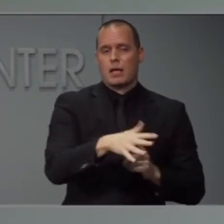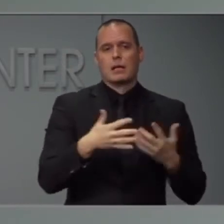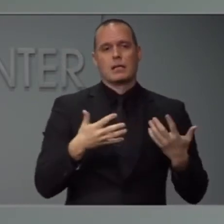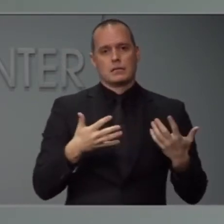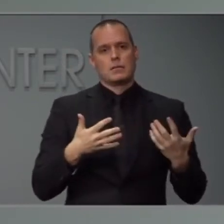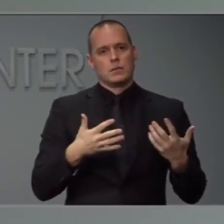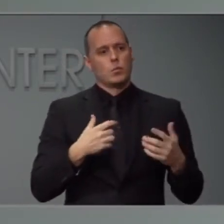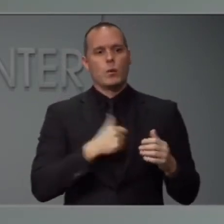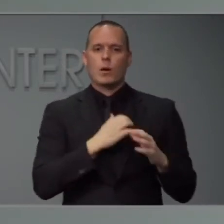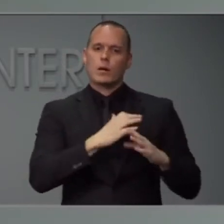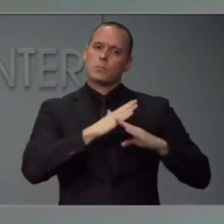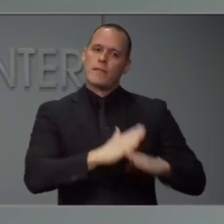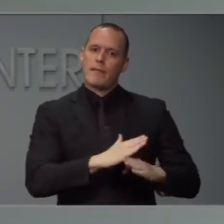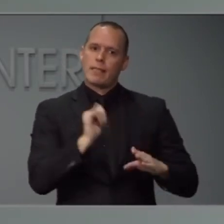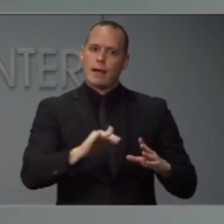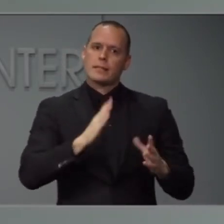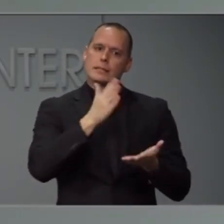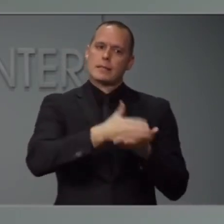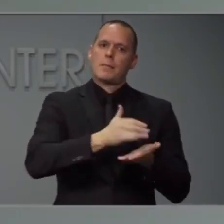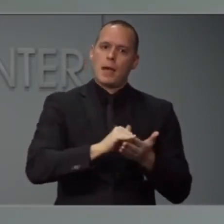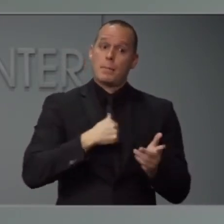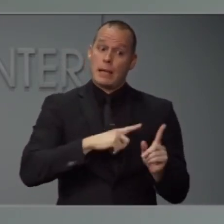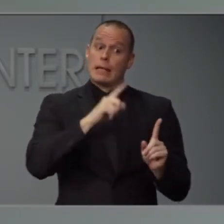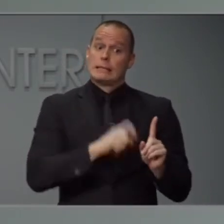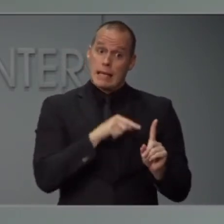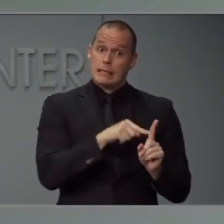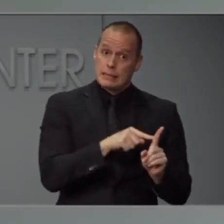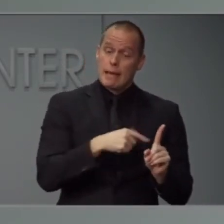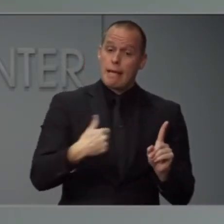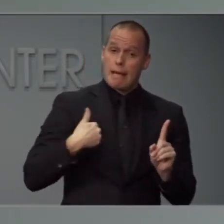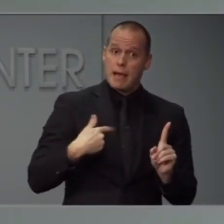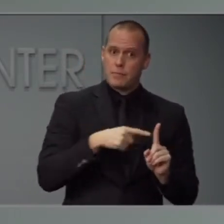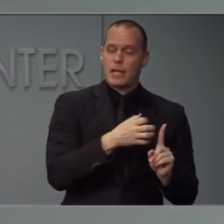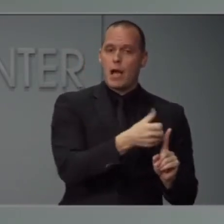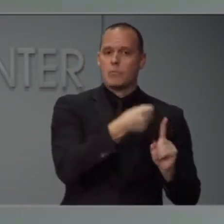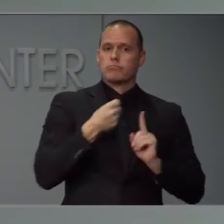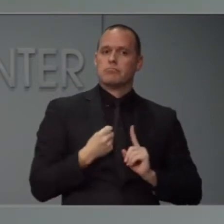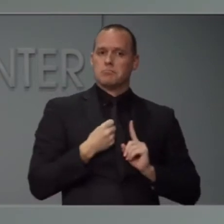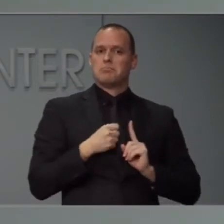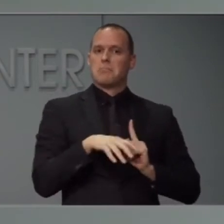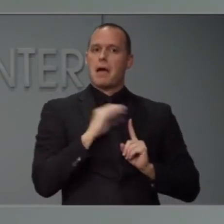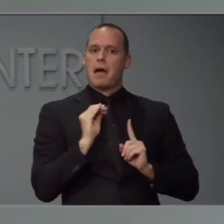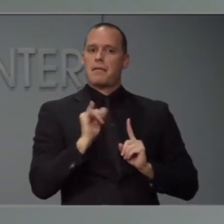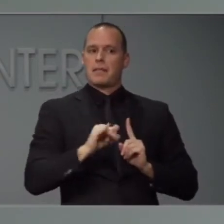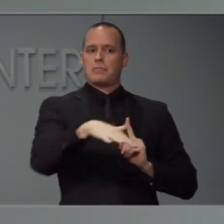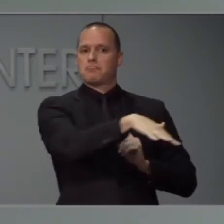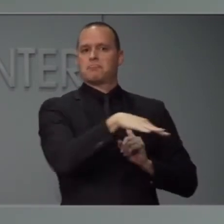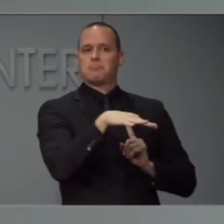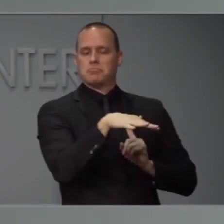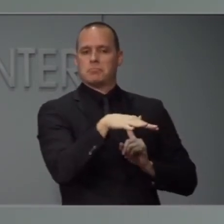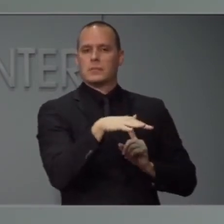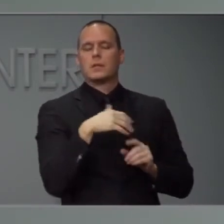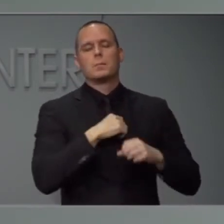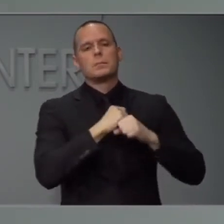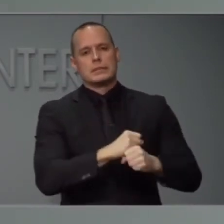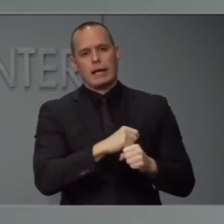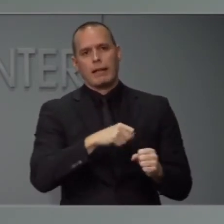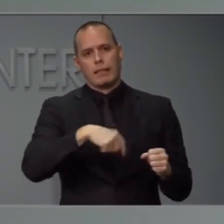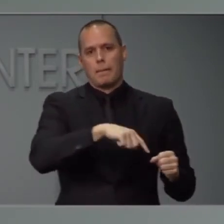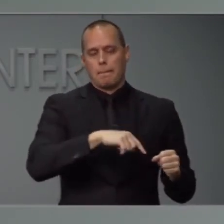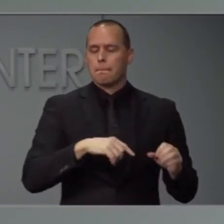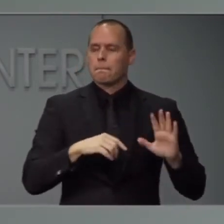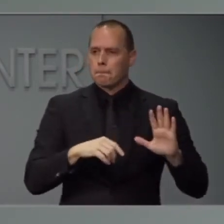spread in the hospital or in long-term care settings. We want to make sure we're protecting our health care workers. So while we prioritize